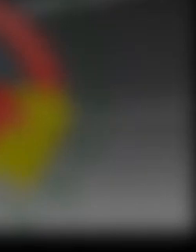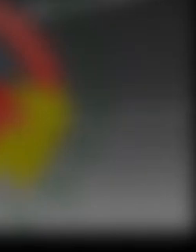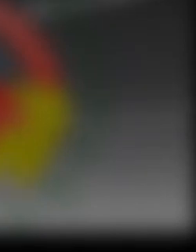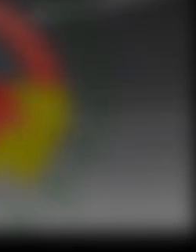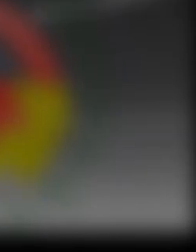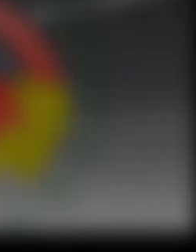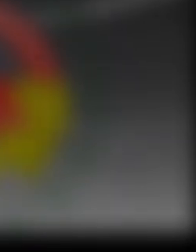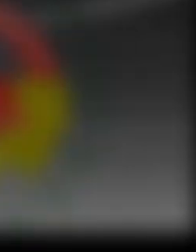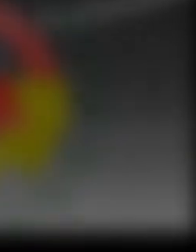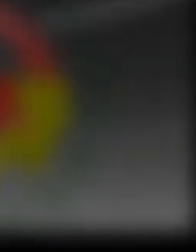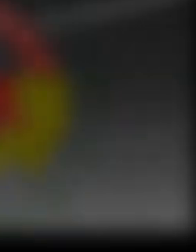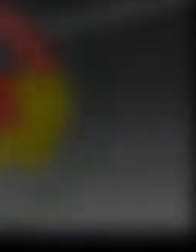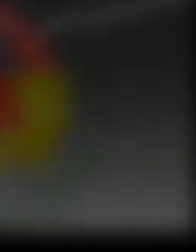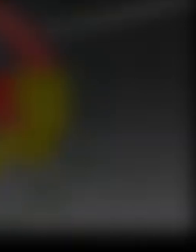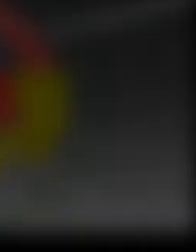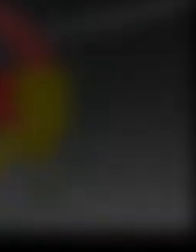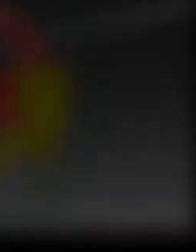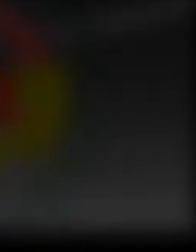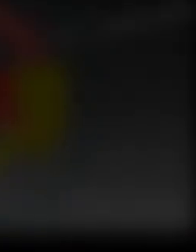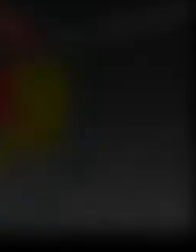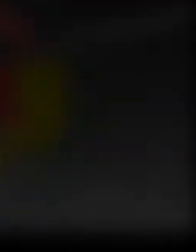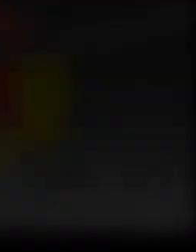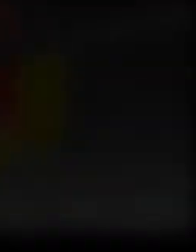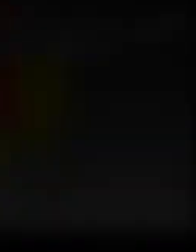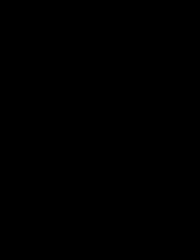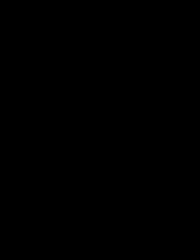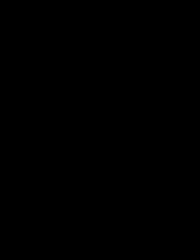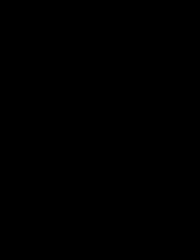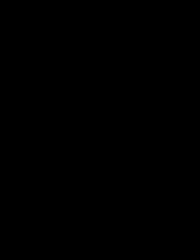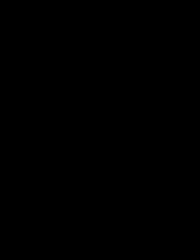We willING Pollocked on Monday for a great day! We We'll